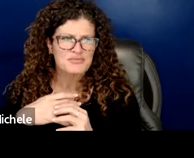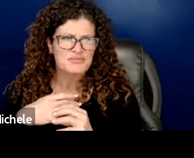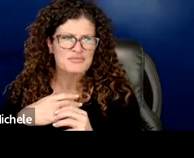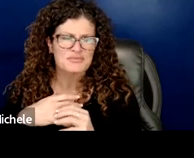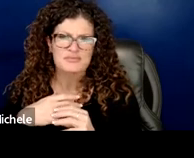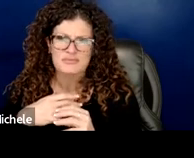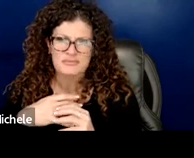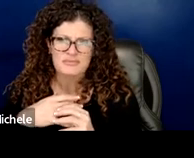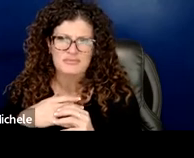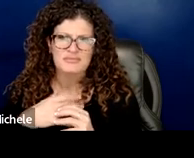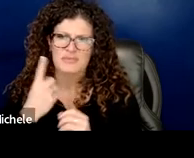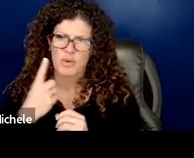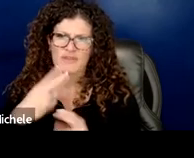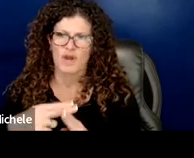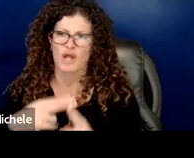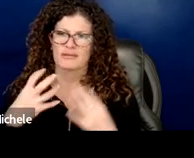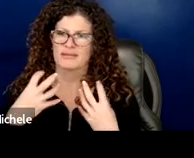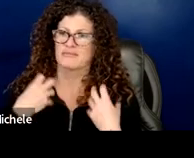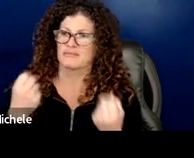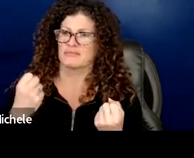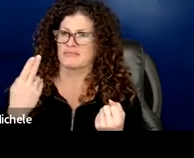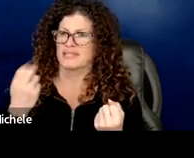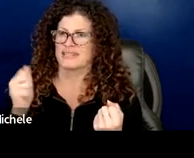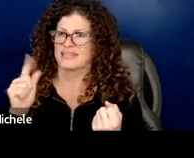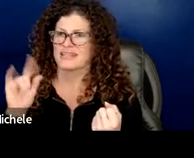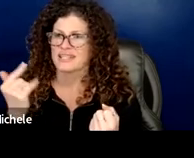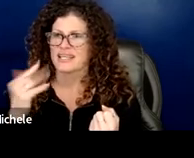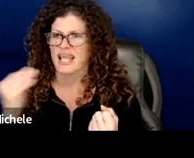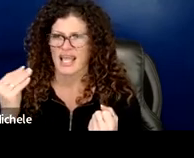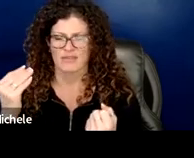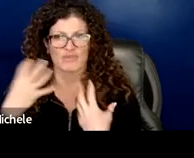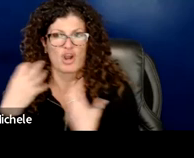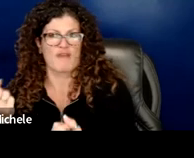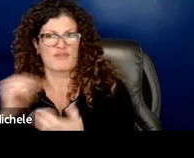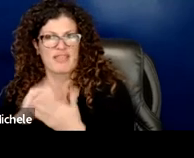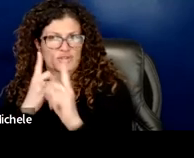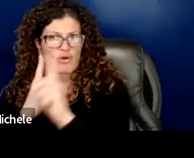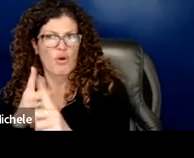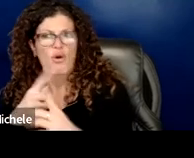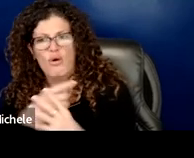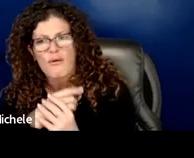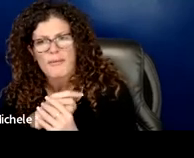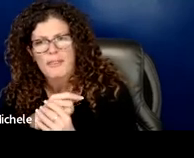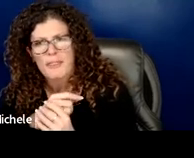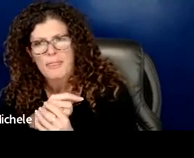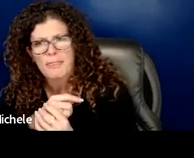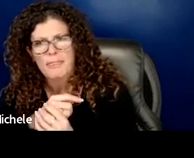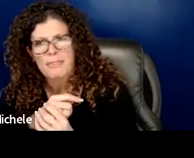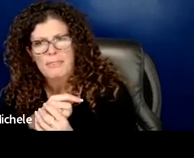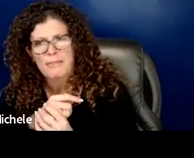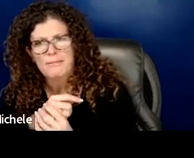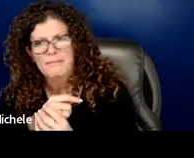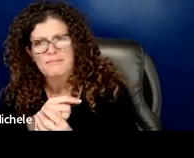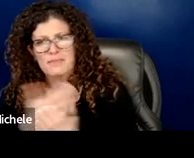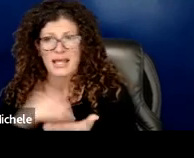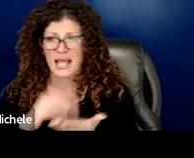calling it healing and recovery yes really what we're aiming for um and again there